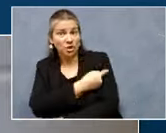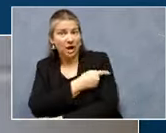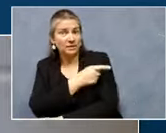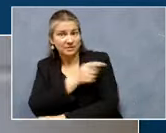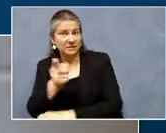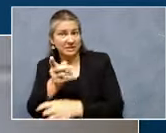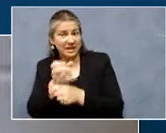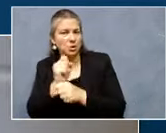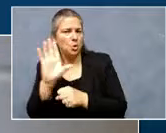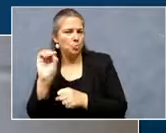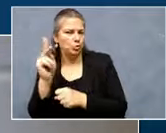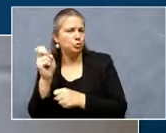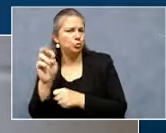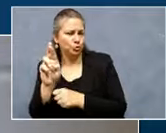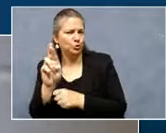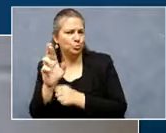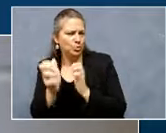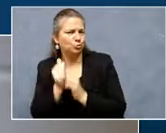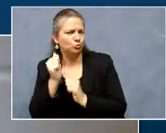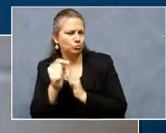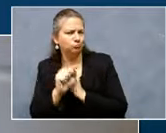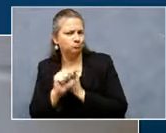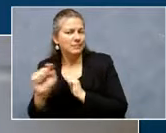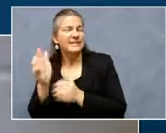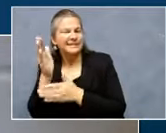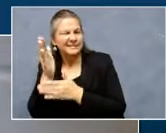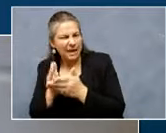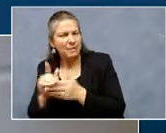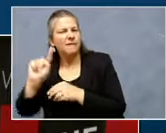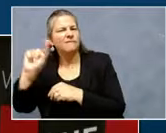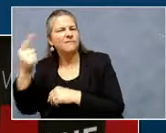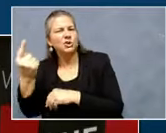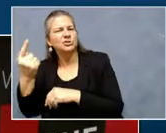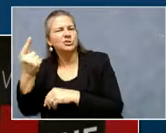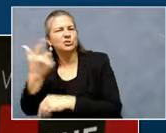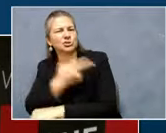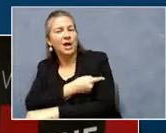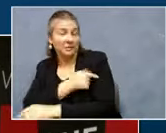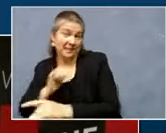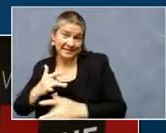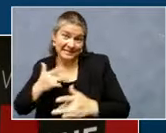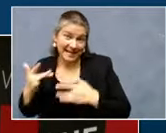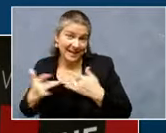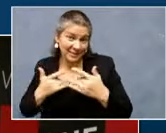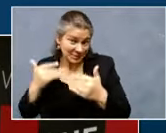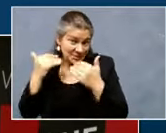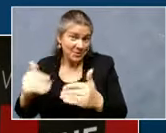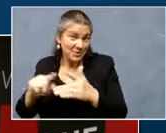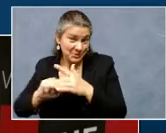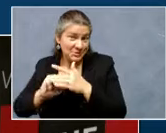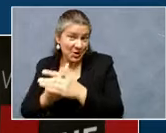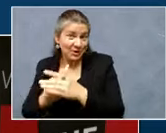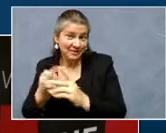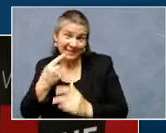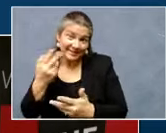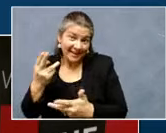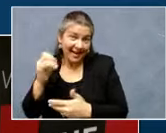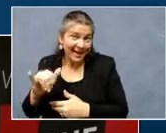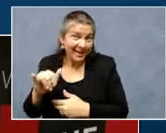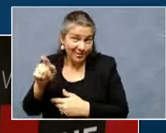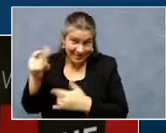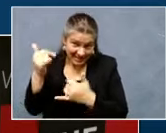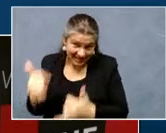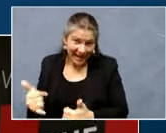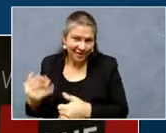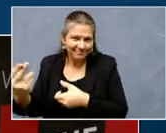the populations, a couple of first dose vaccinations. So that's exciting to go ahead and start that trial to say, Hey, you're, you're now on board